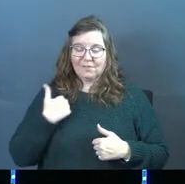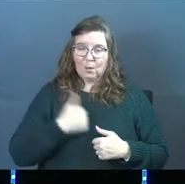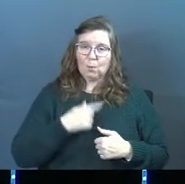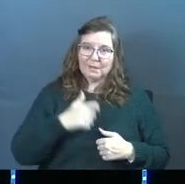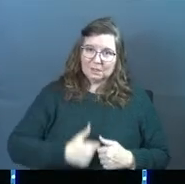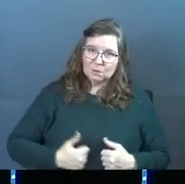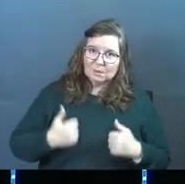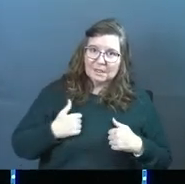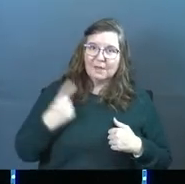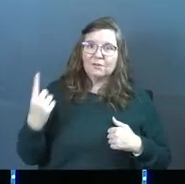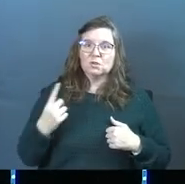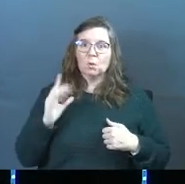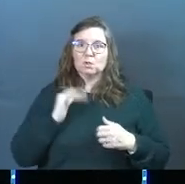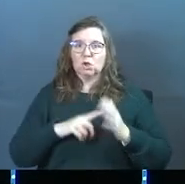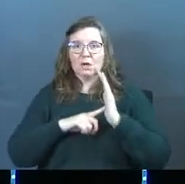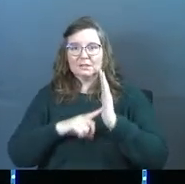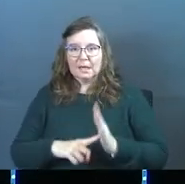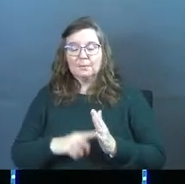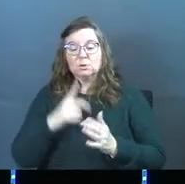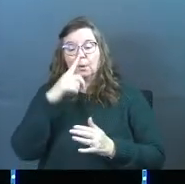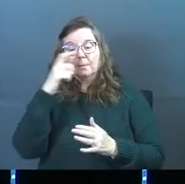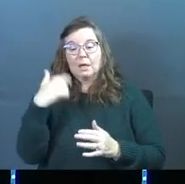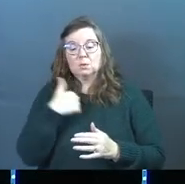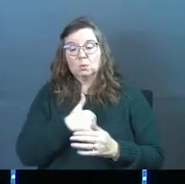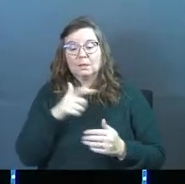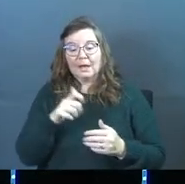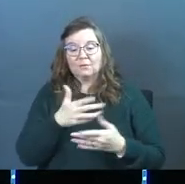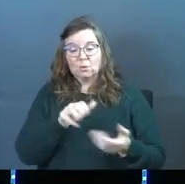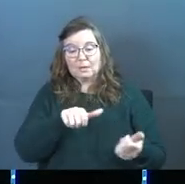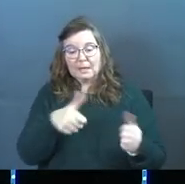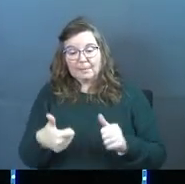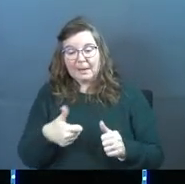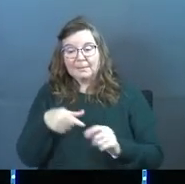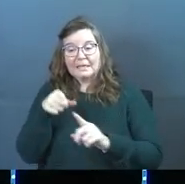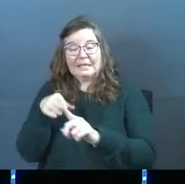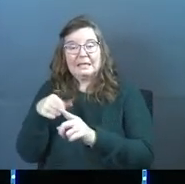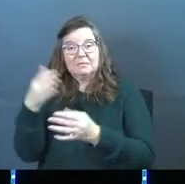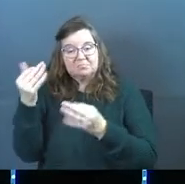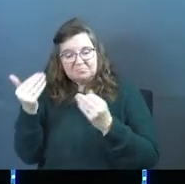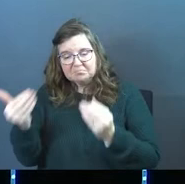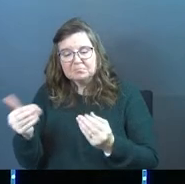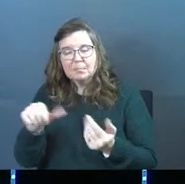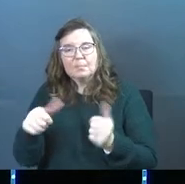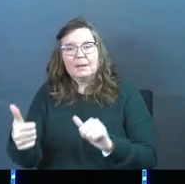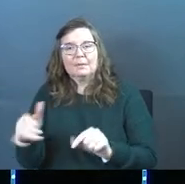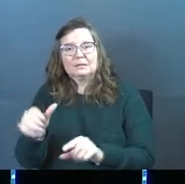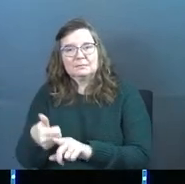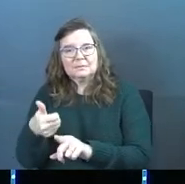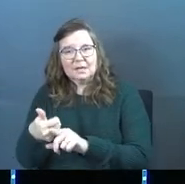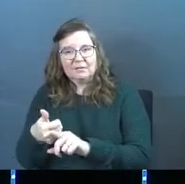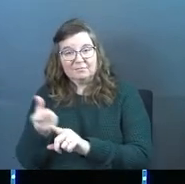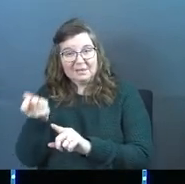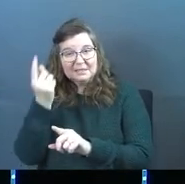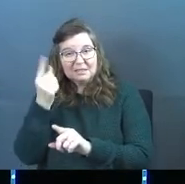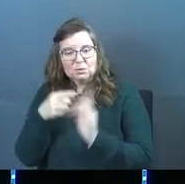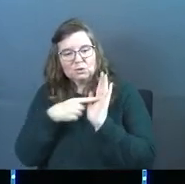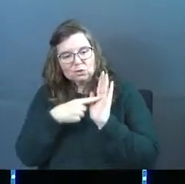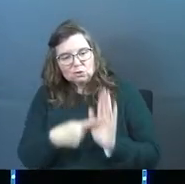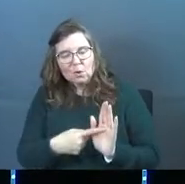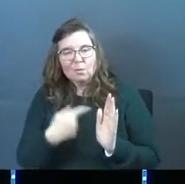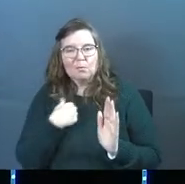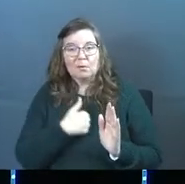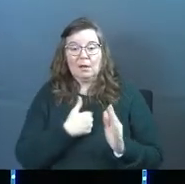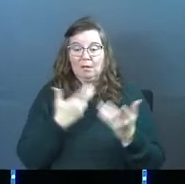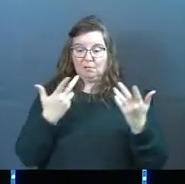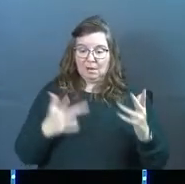we need to live. He's always our example. So because we have to get baptized, he got baptized. Does that make sense? He's just walking it out. And